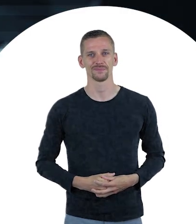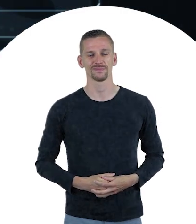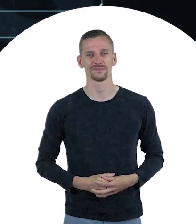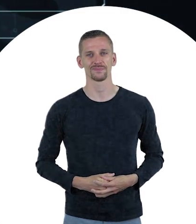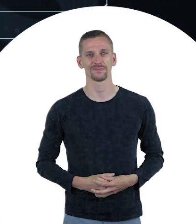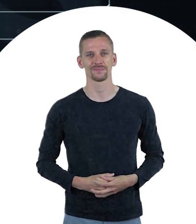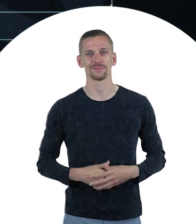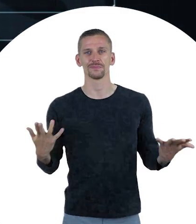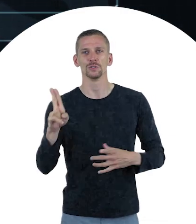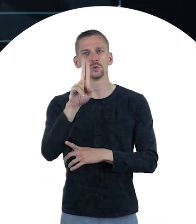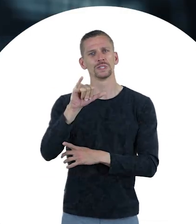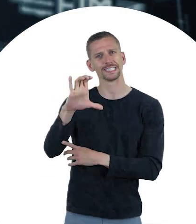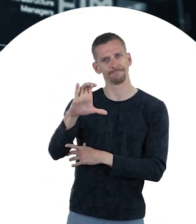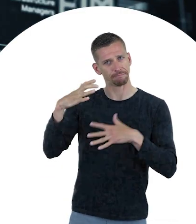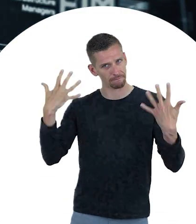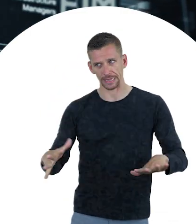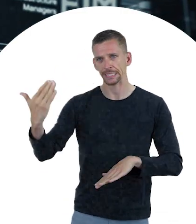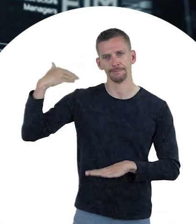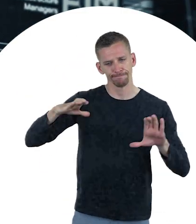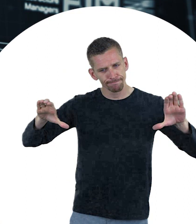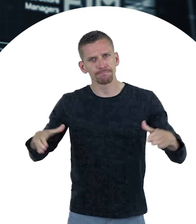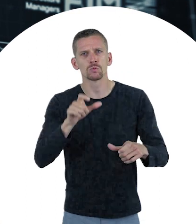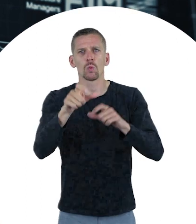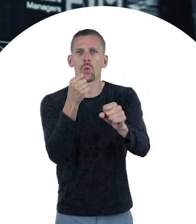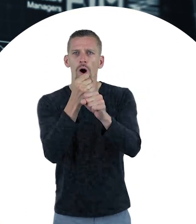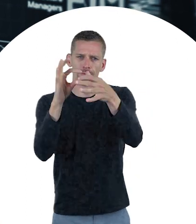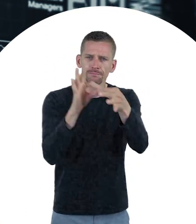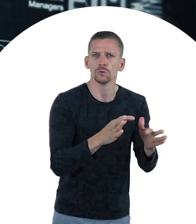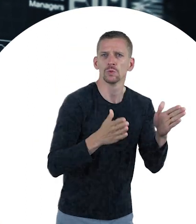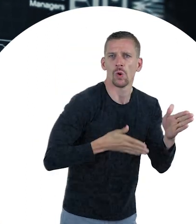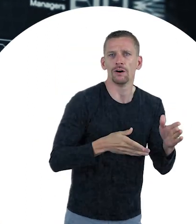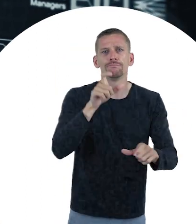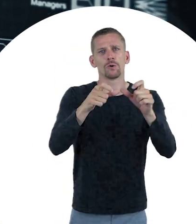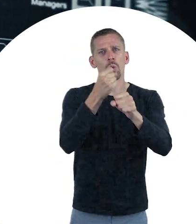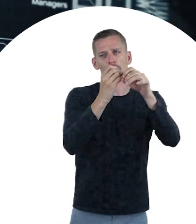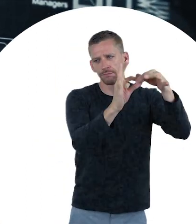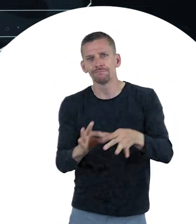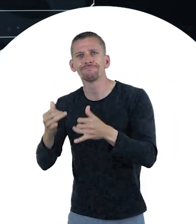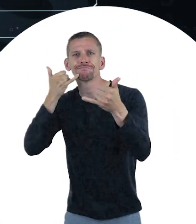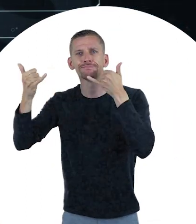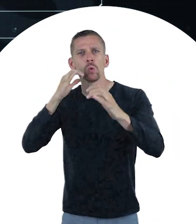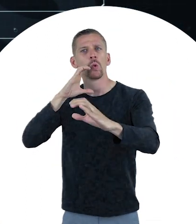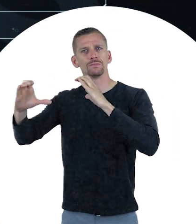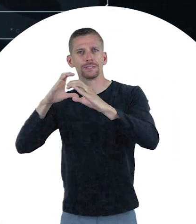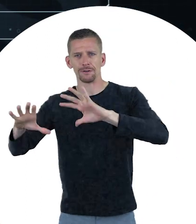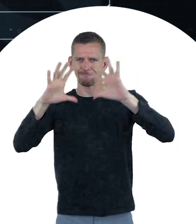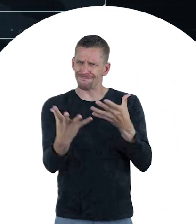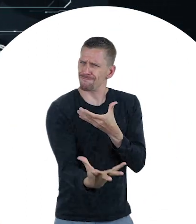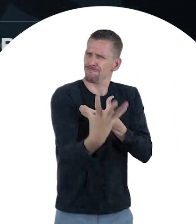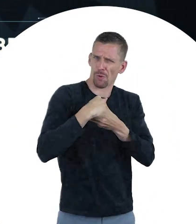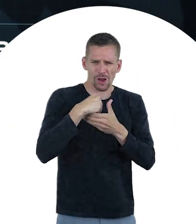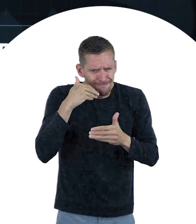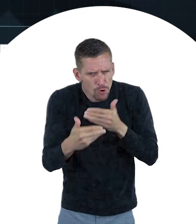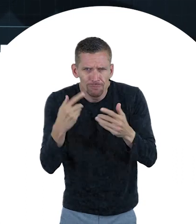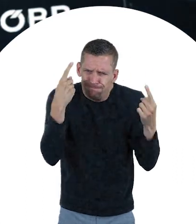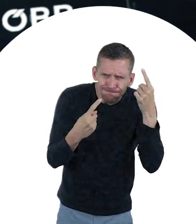UIC has brought together key stakeholders from the railway and telecom communities as part of an inclusive and collaborative